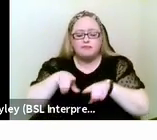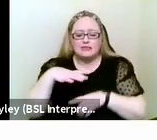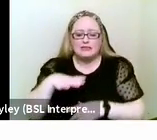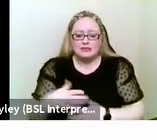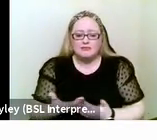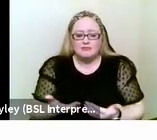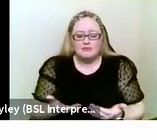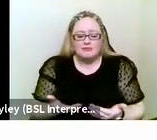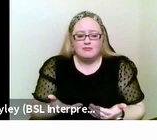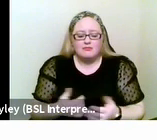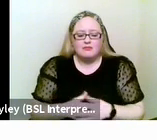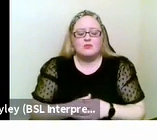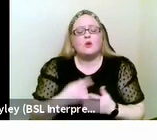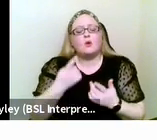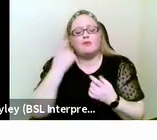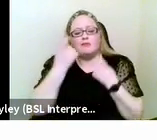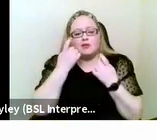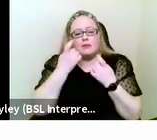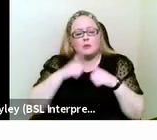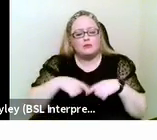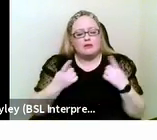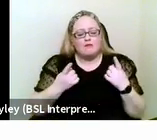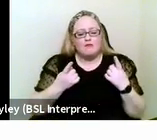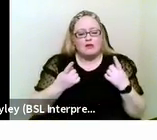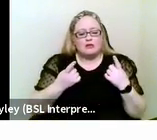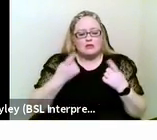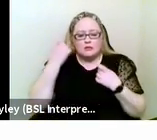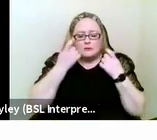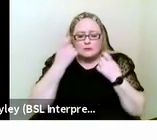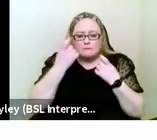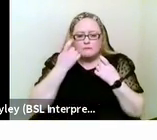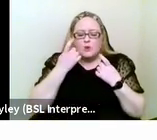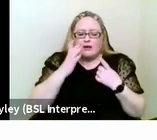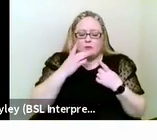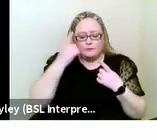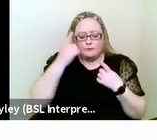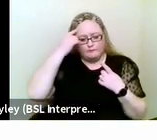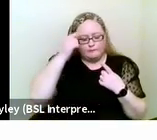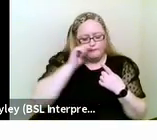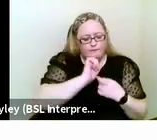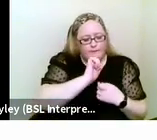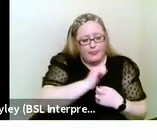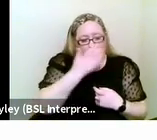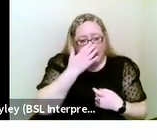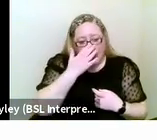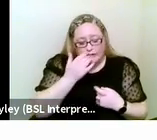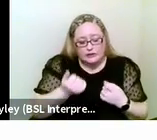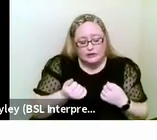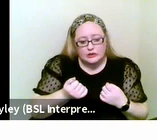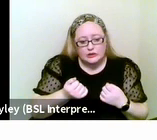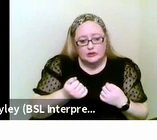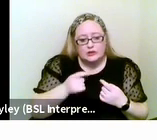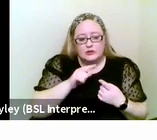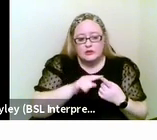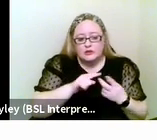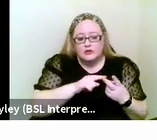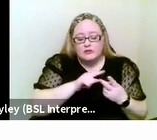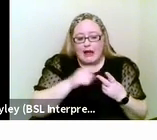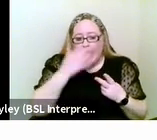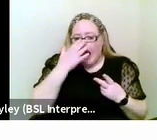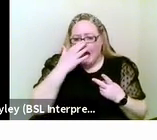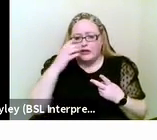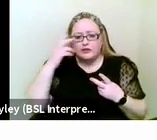about when we're considering difference. The age of the person, but also importantly, the age of onset.